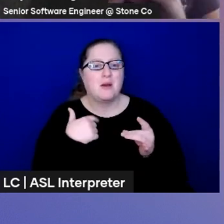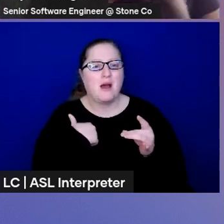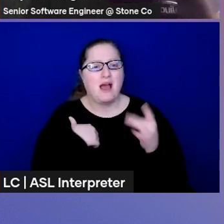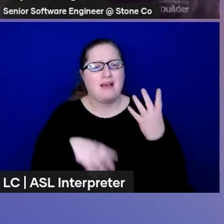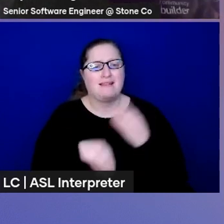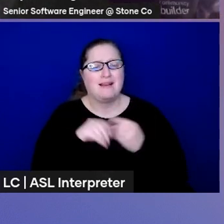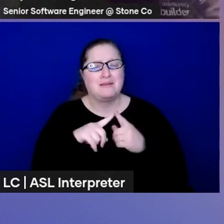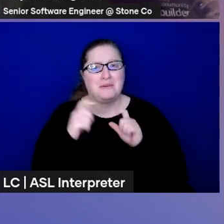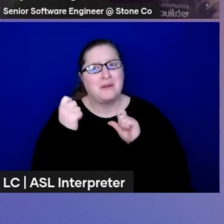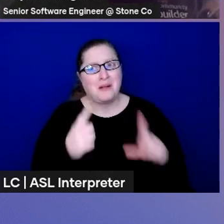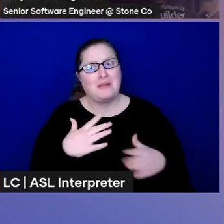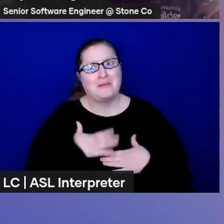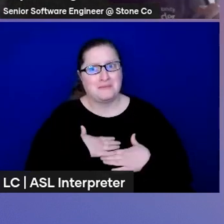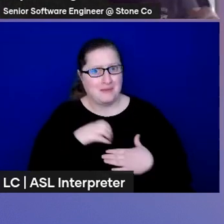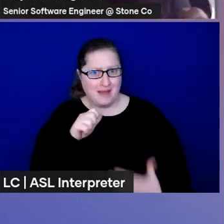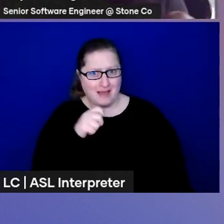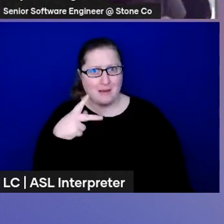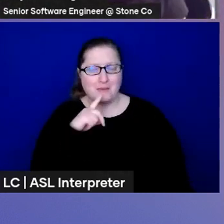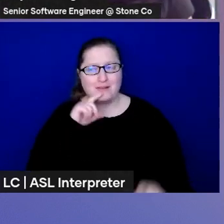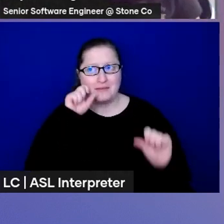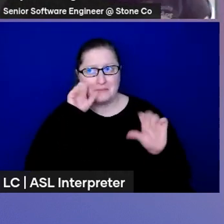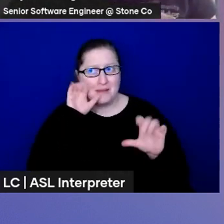It's just amazing how that works.